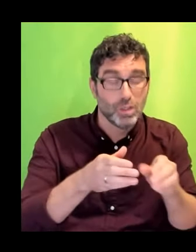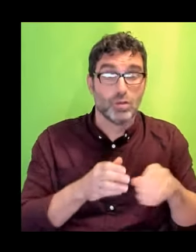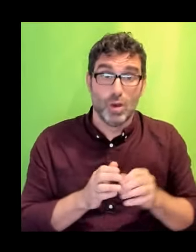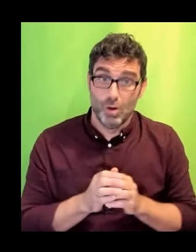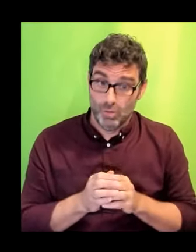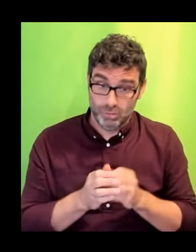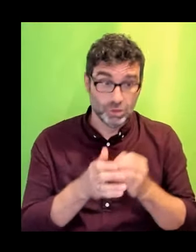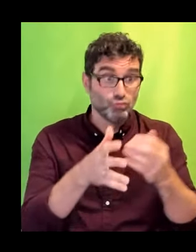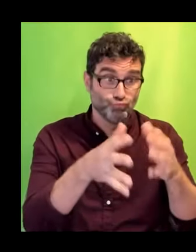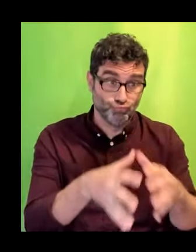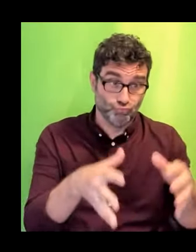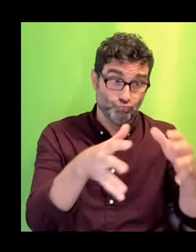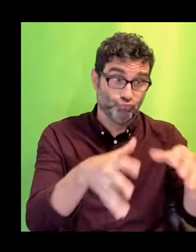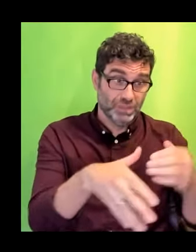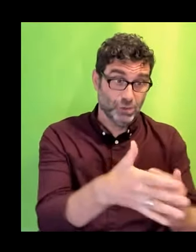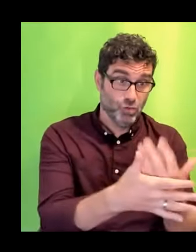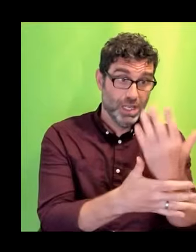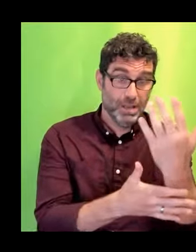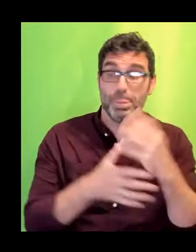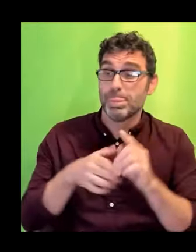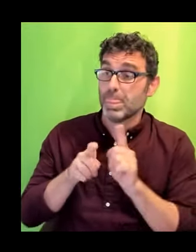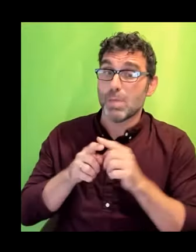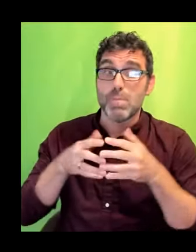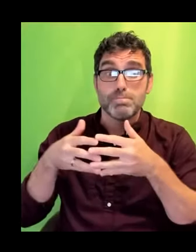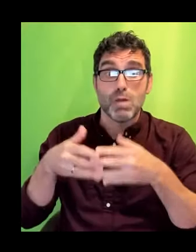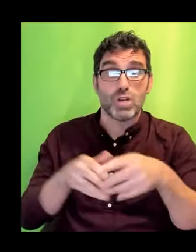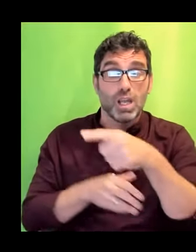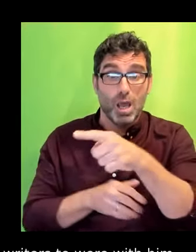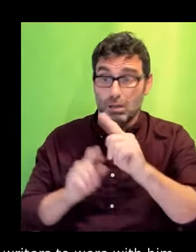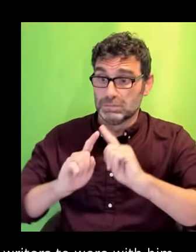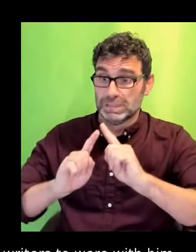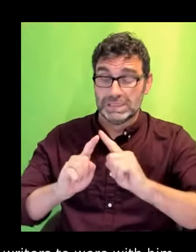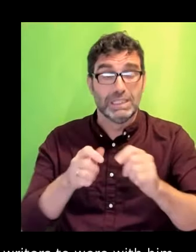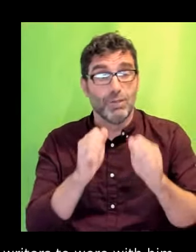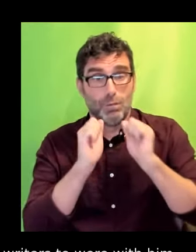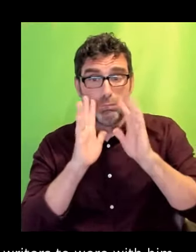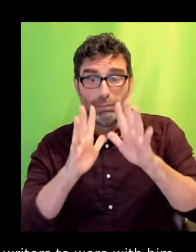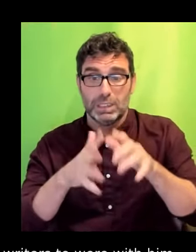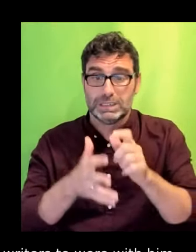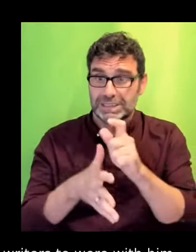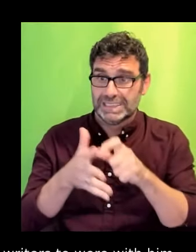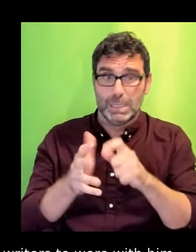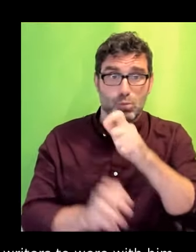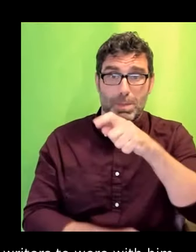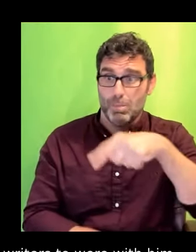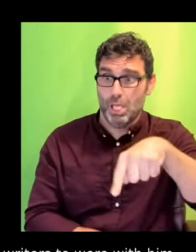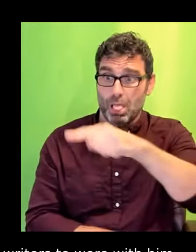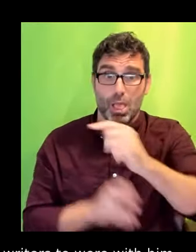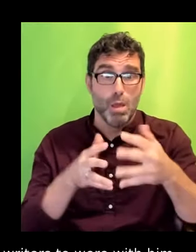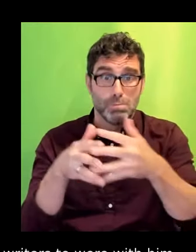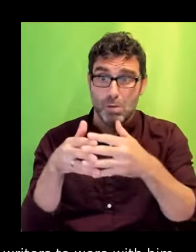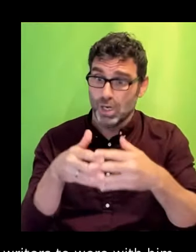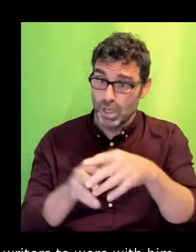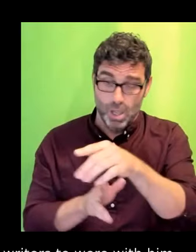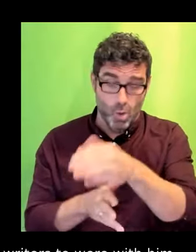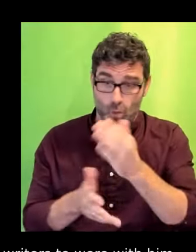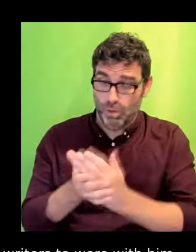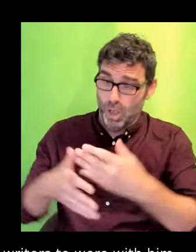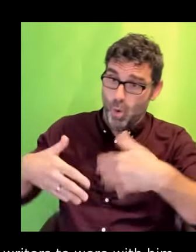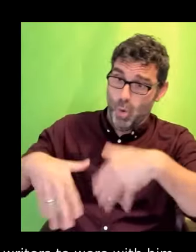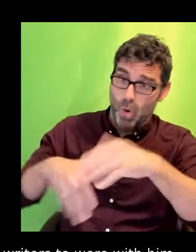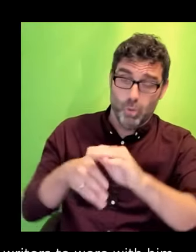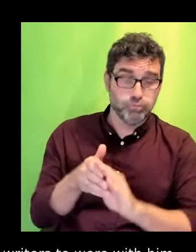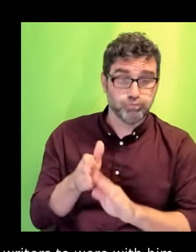Marley Matlin, Ali Stroker and Ryan O'Connell are doing sensational work. But it's all quite piecemeal.